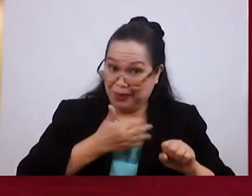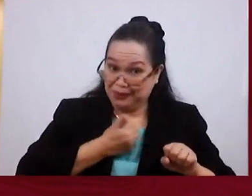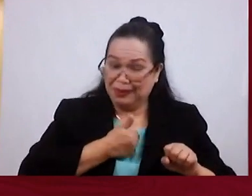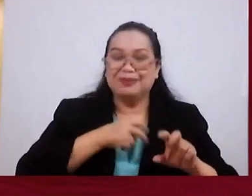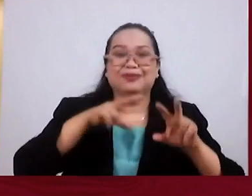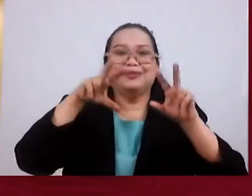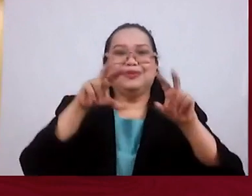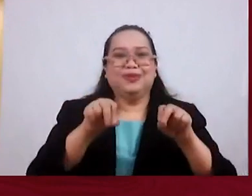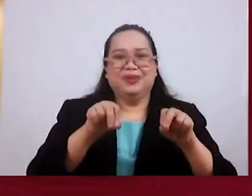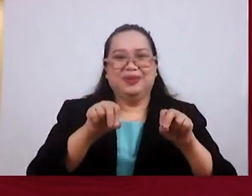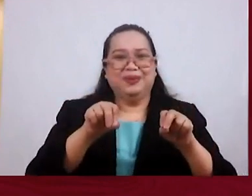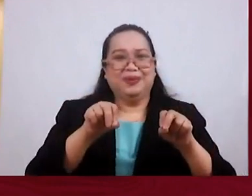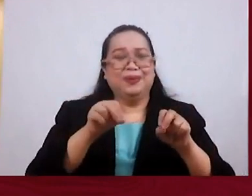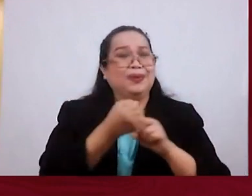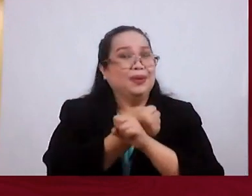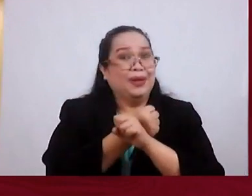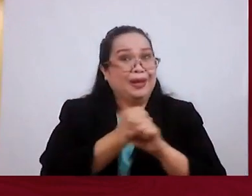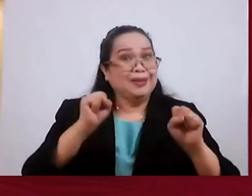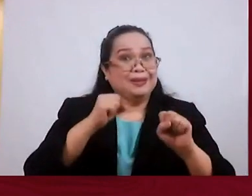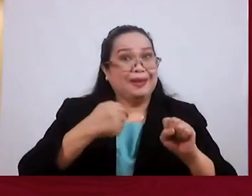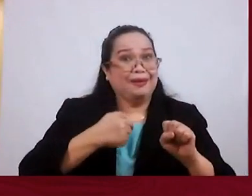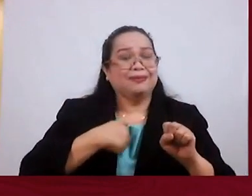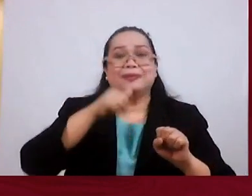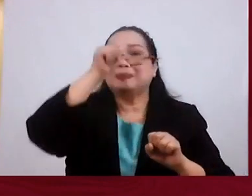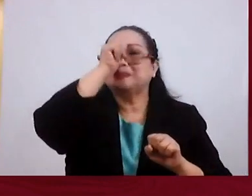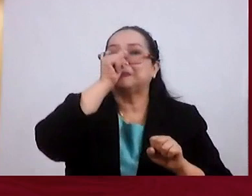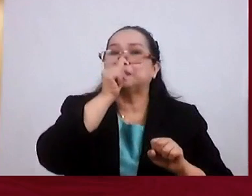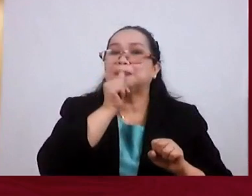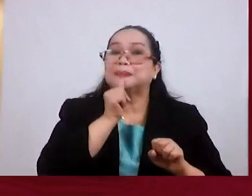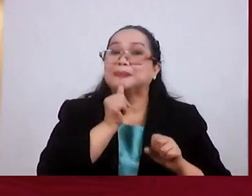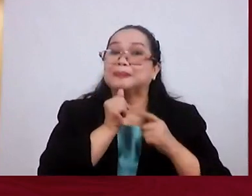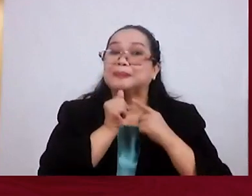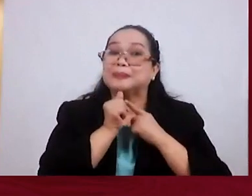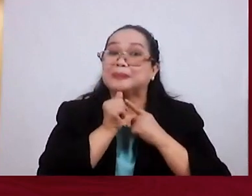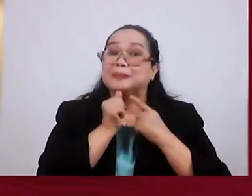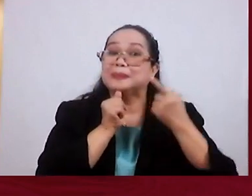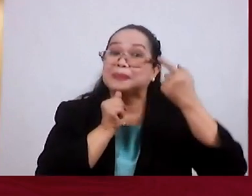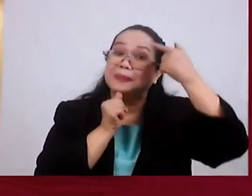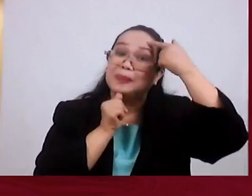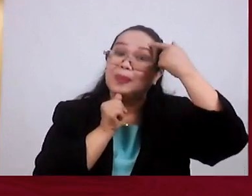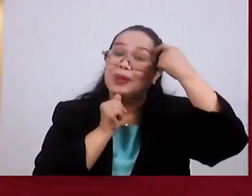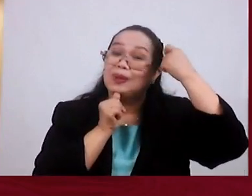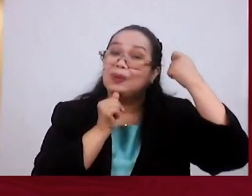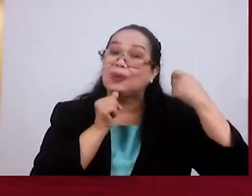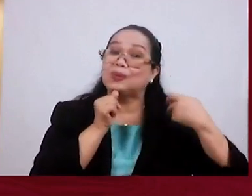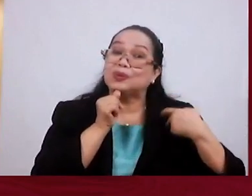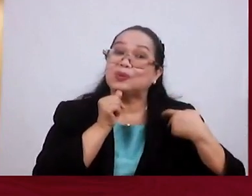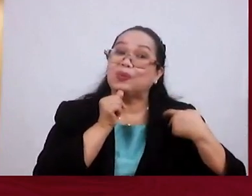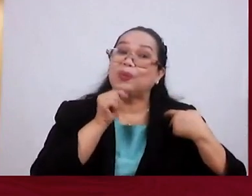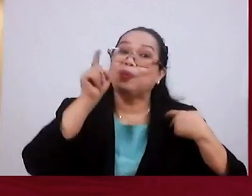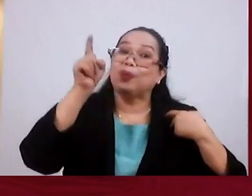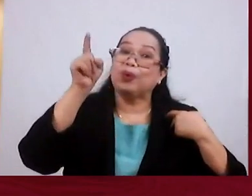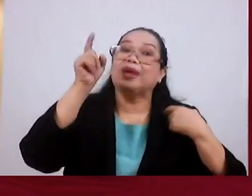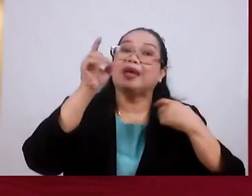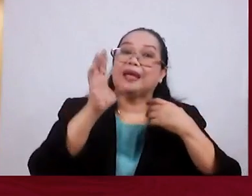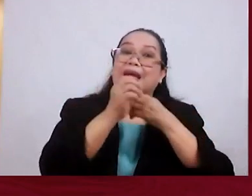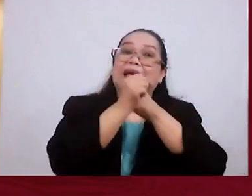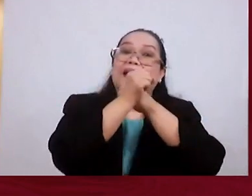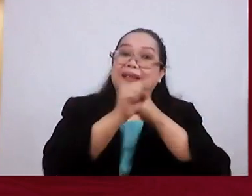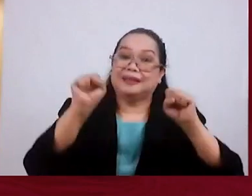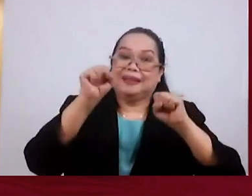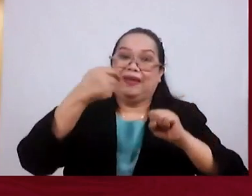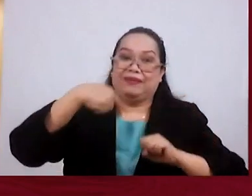We Are Not Saved Because We Persist We Persist Because We Are Really Saved